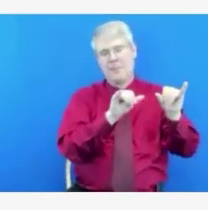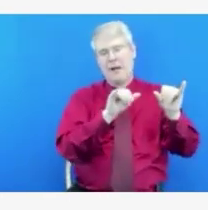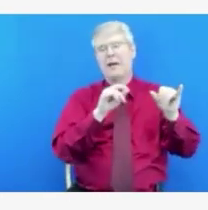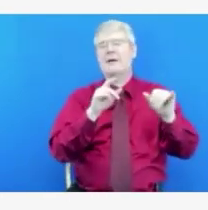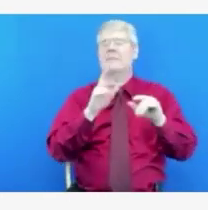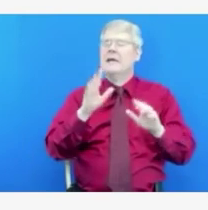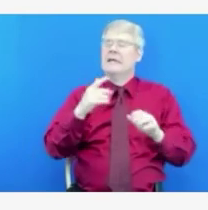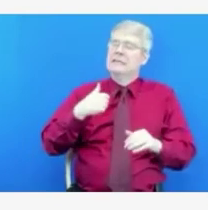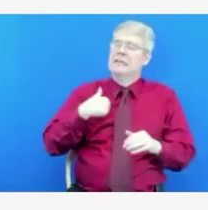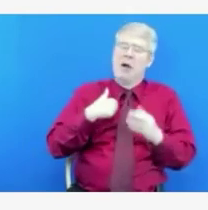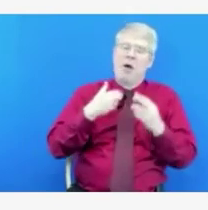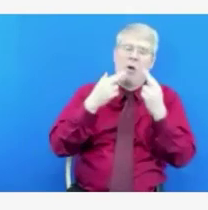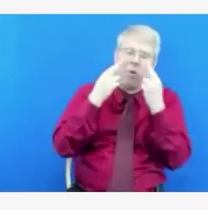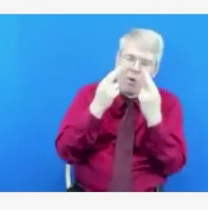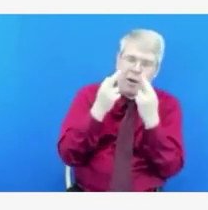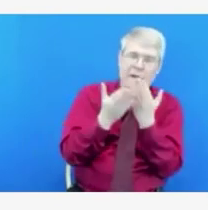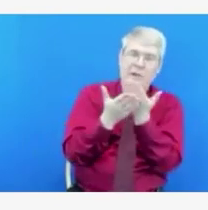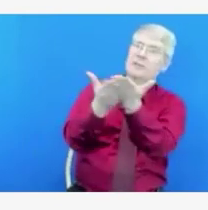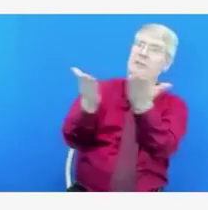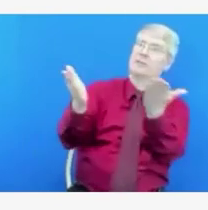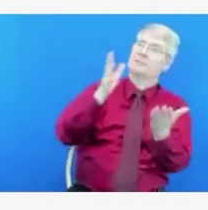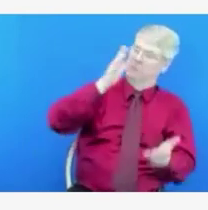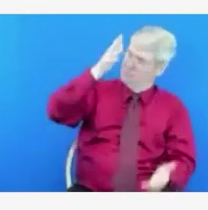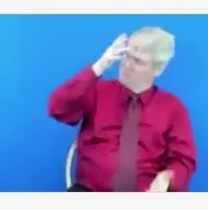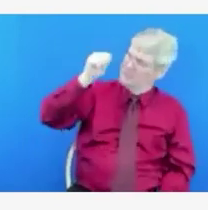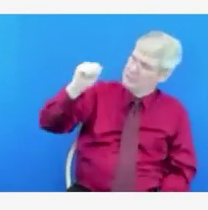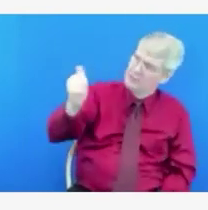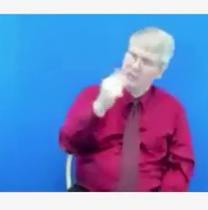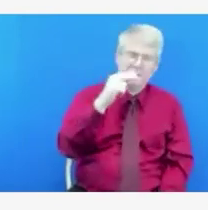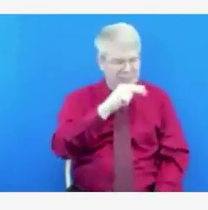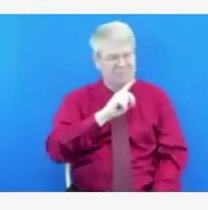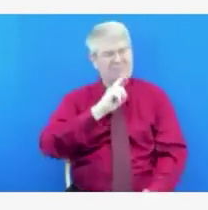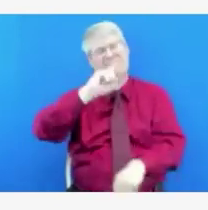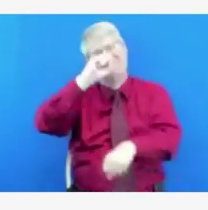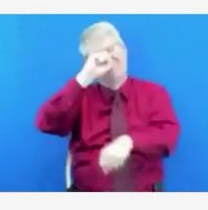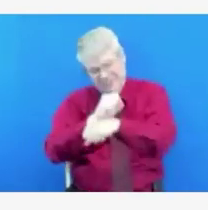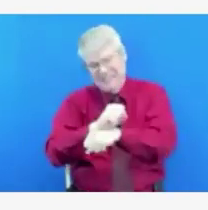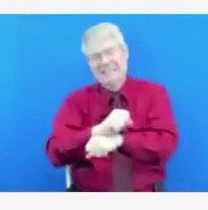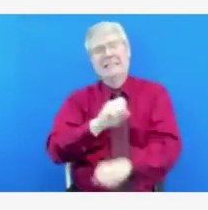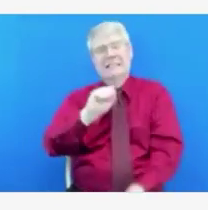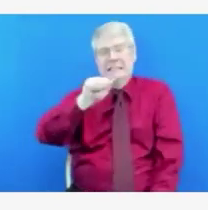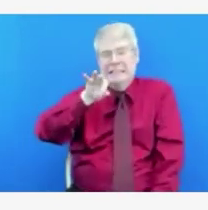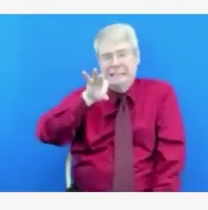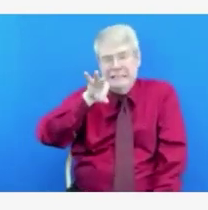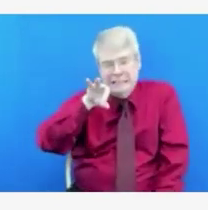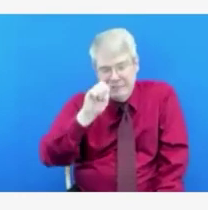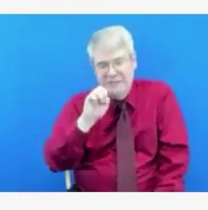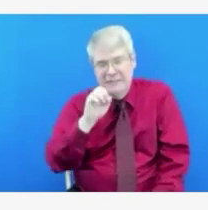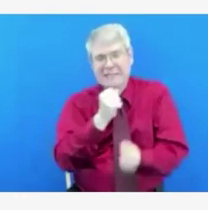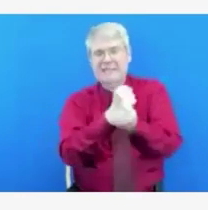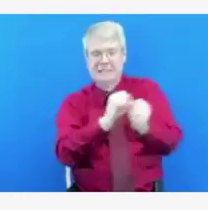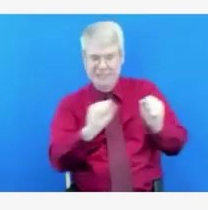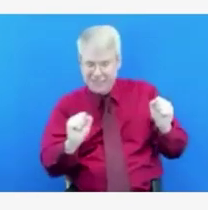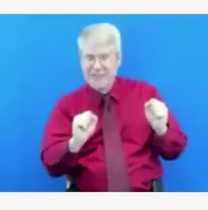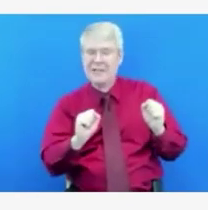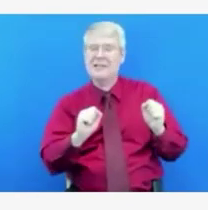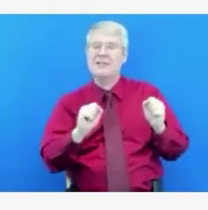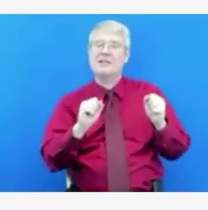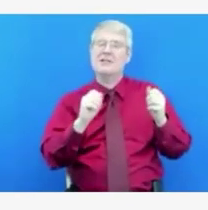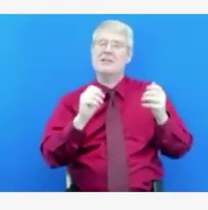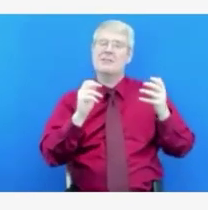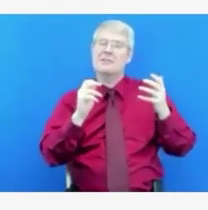But, you know, it's hard to say I have not seen any survey data of parents in Idaho